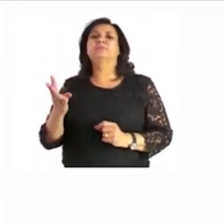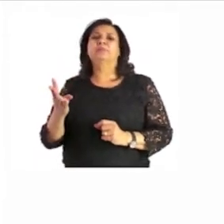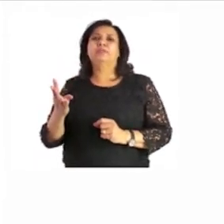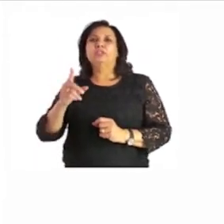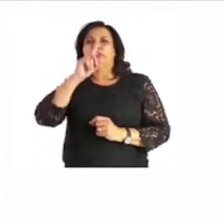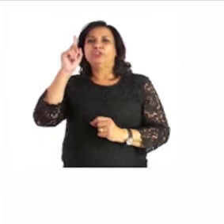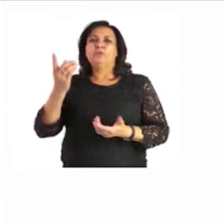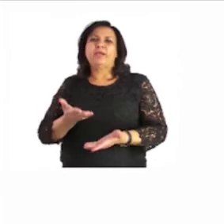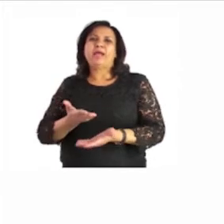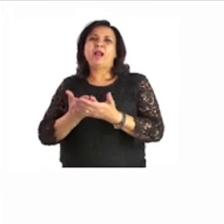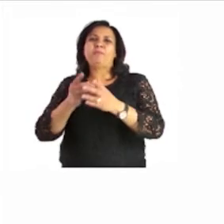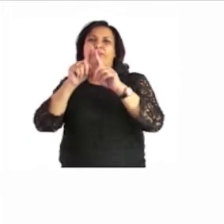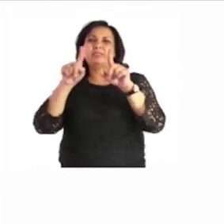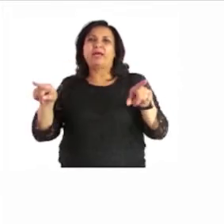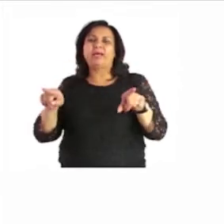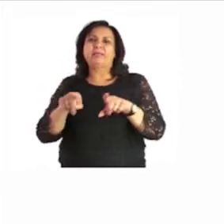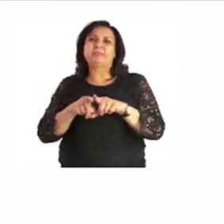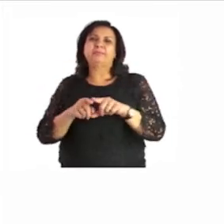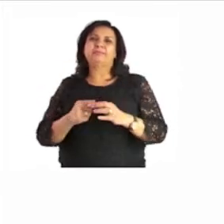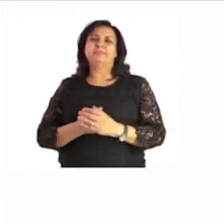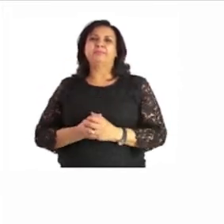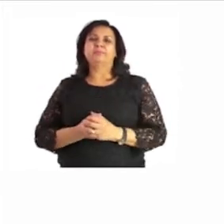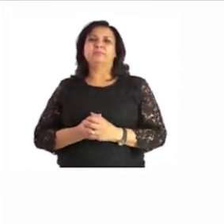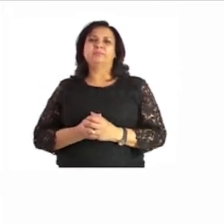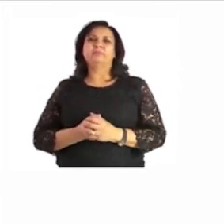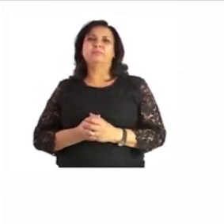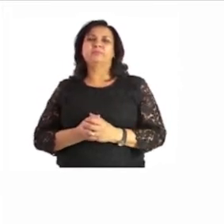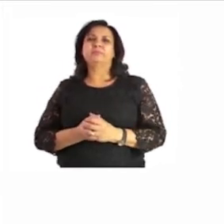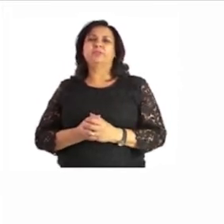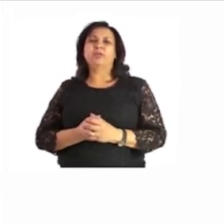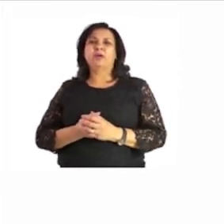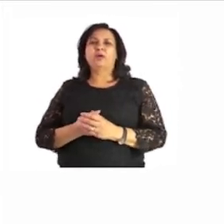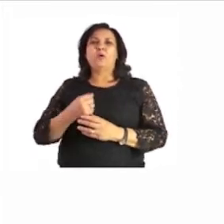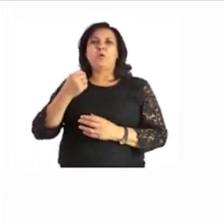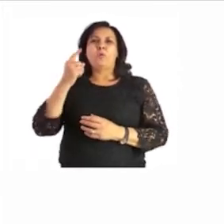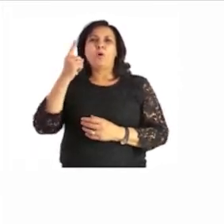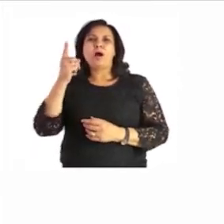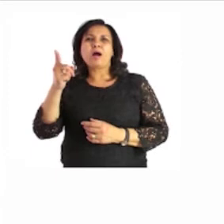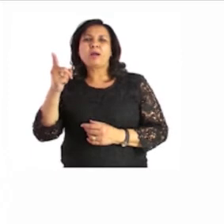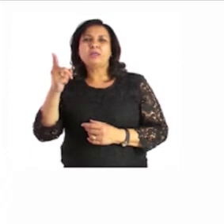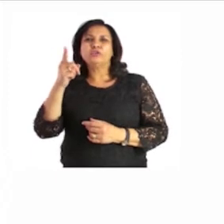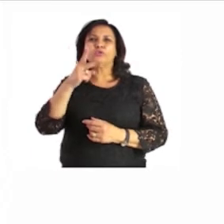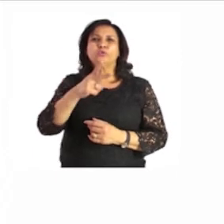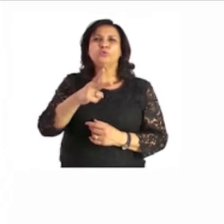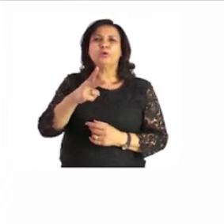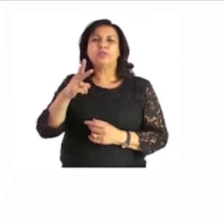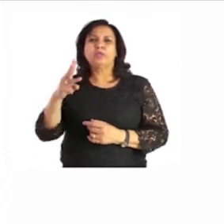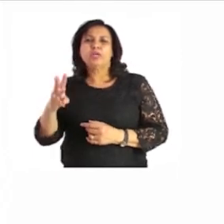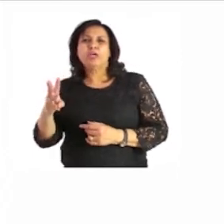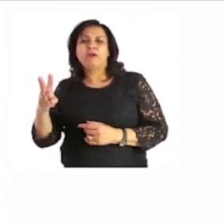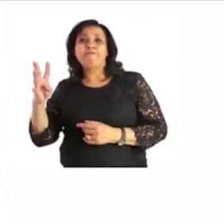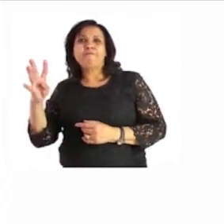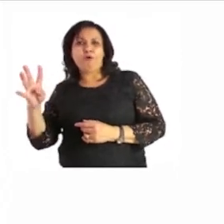how many triangles do we find on that page i can see one two three